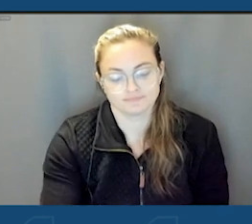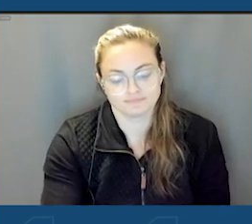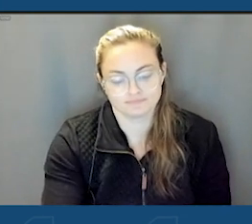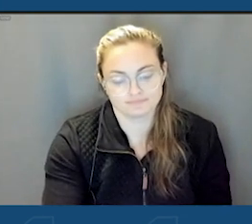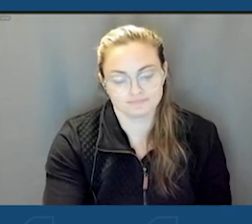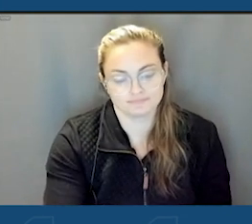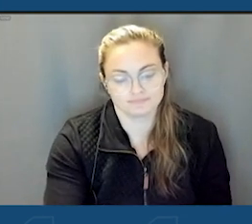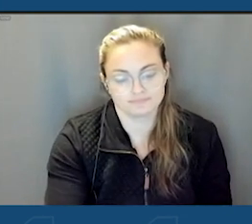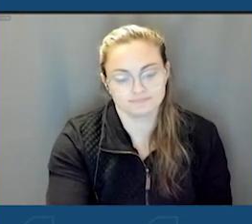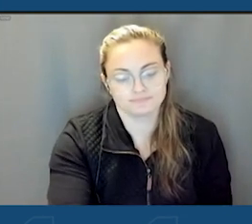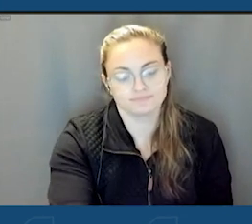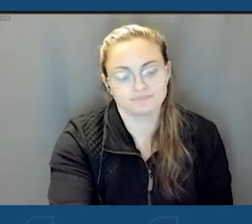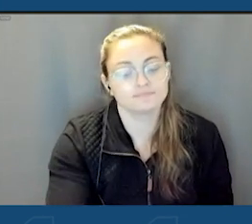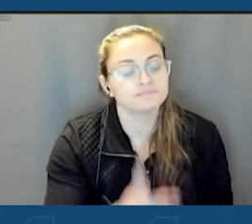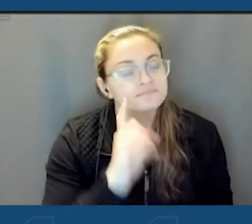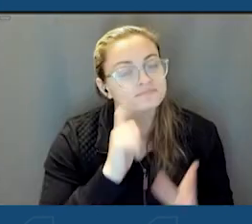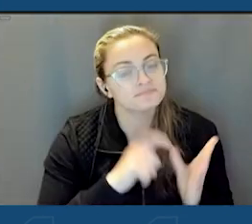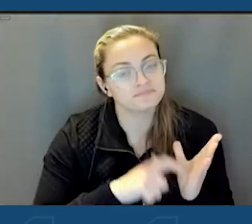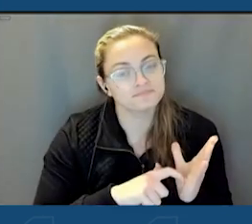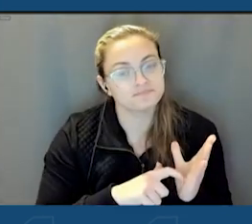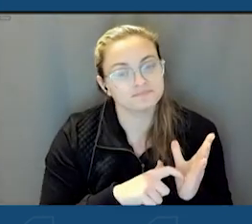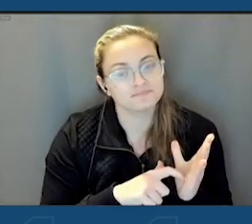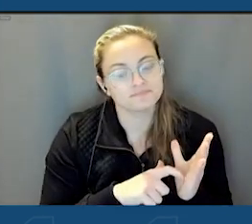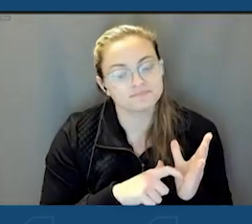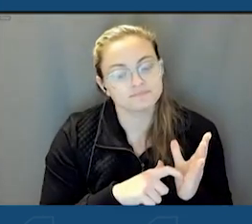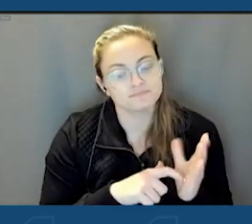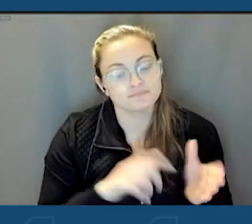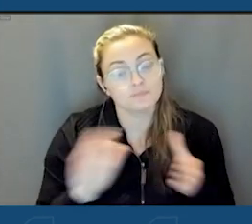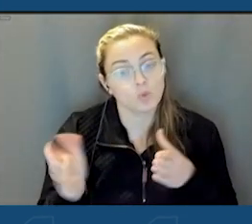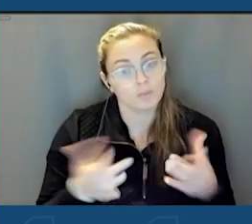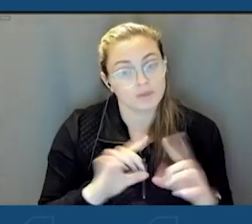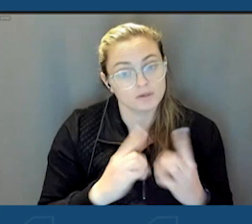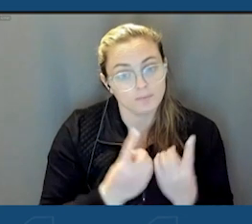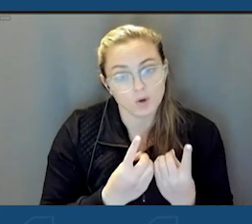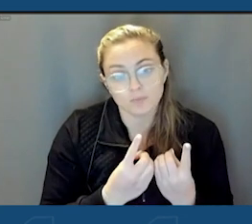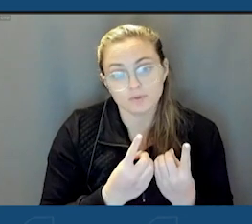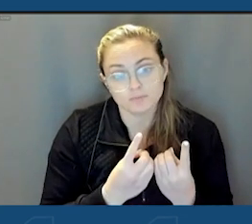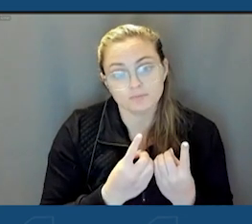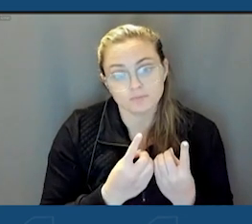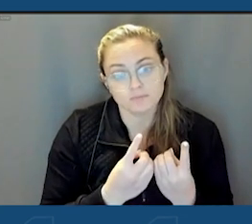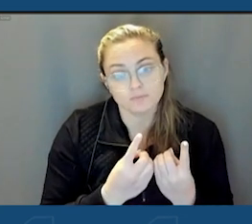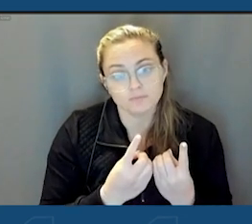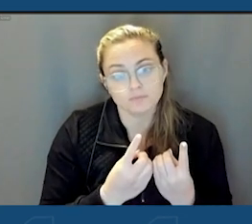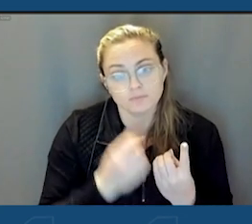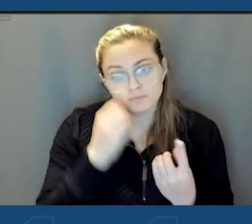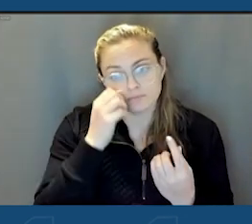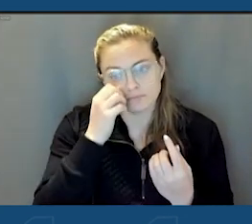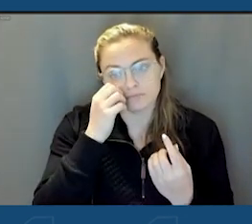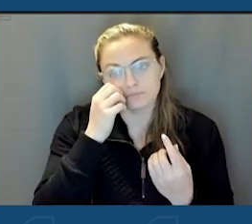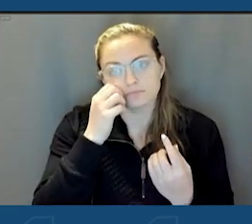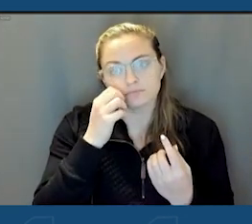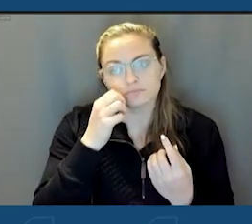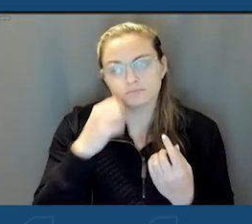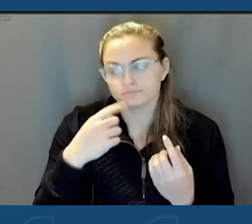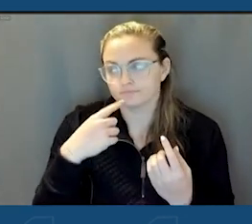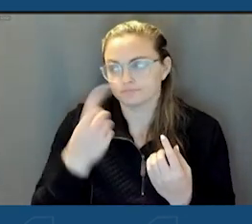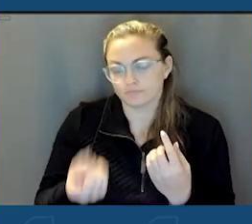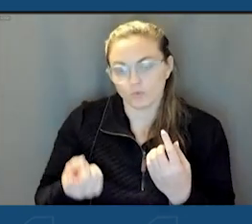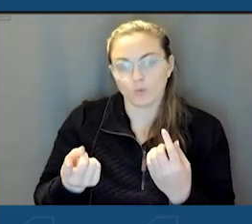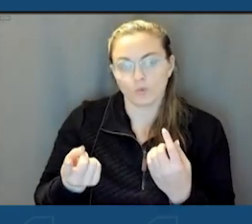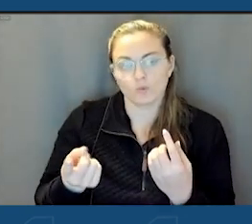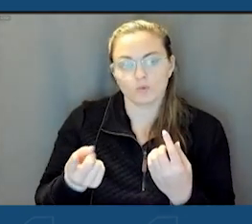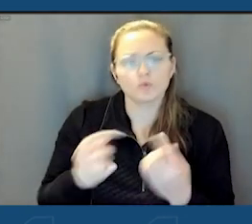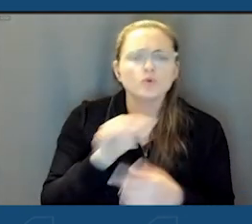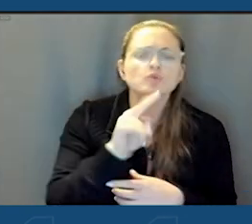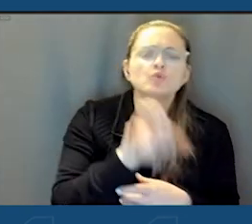I would like to acknowledge that, uh, the planning department has been, uh, directed by Vince DeJoy. Vince, could you